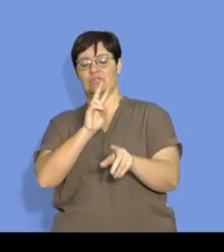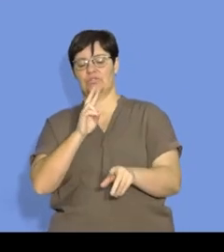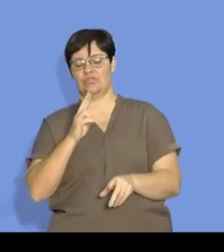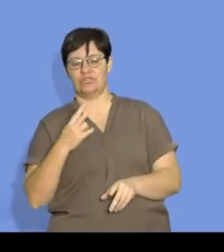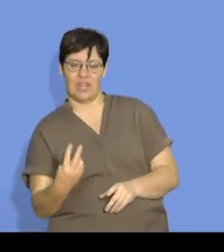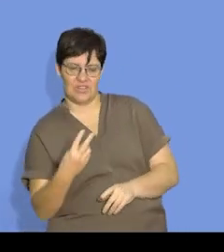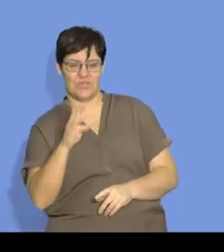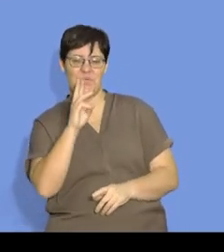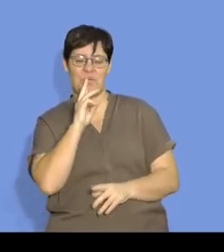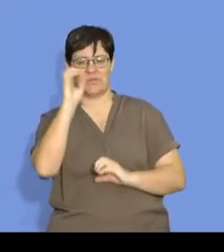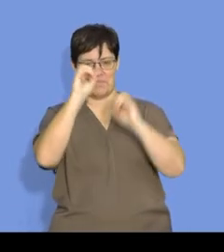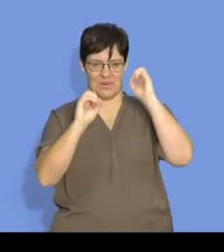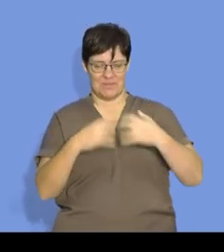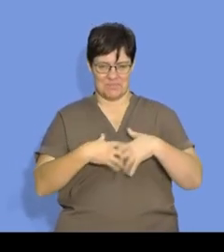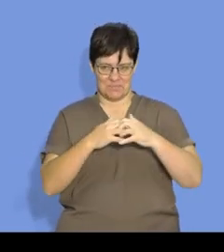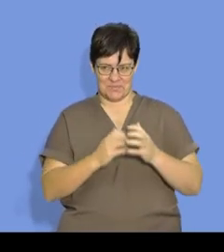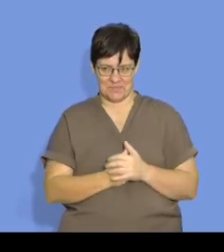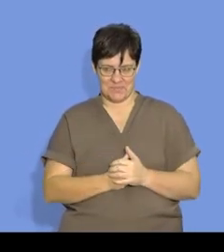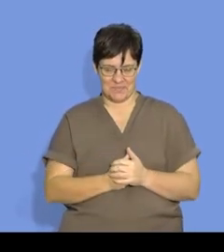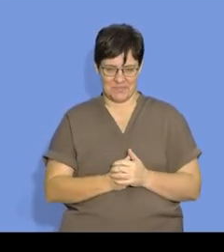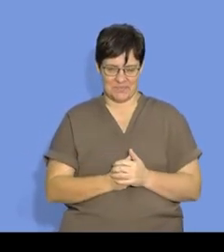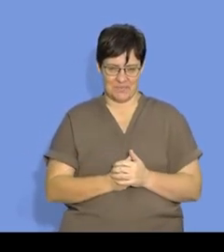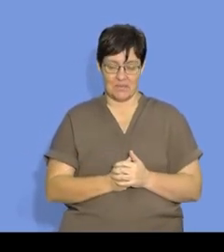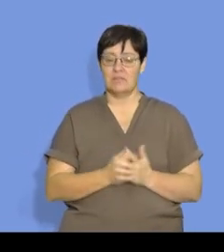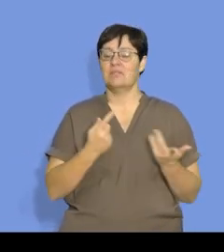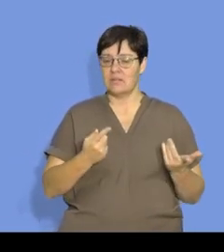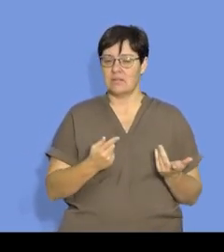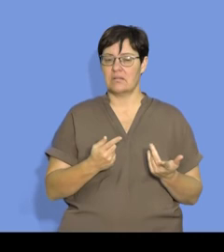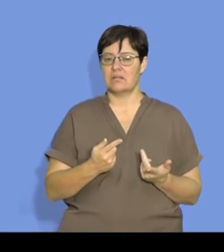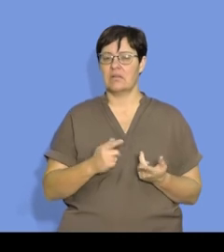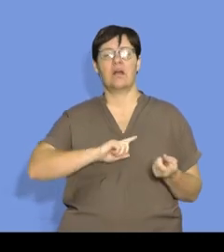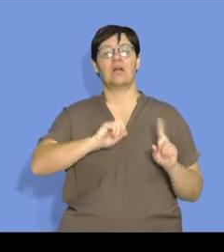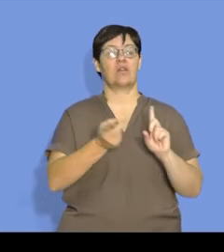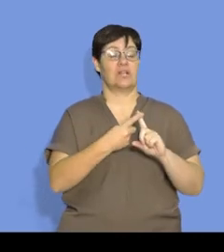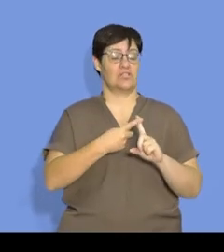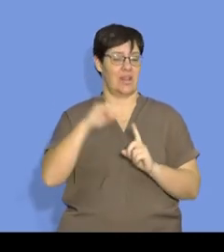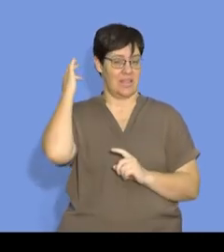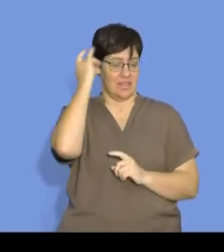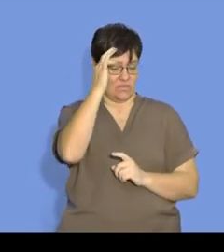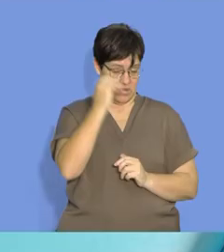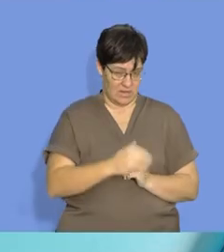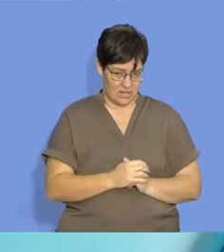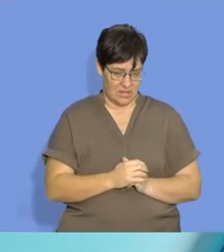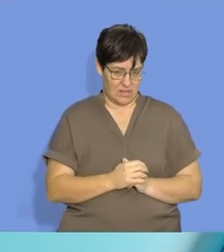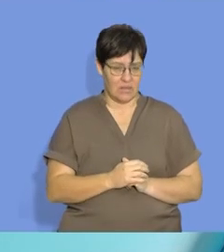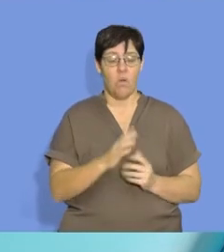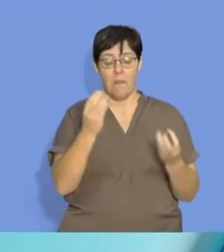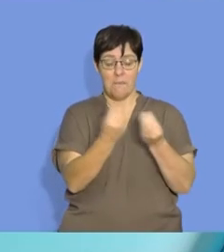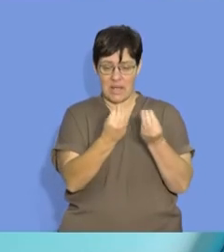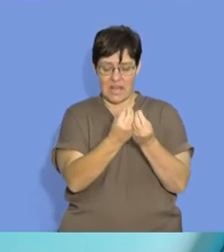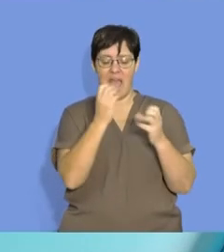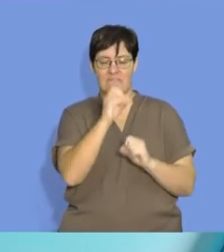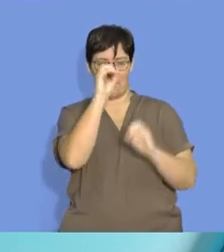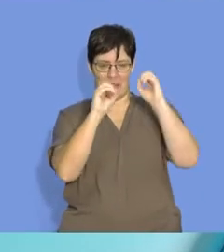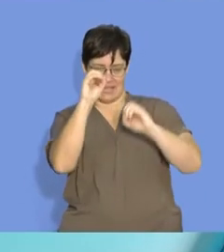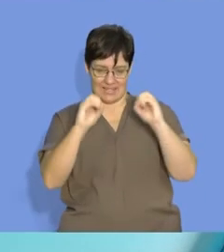it will form the water molecules. So this brings us to the collision theory. Remember, all matter